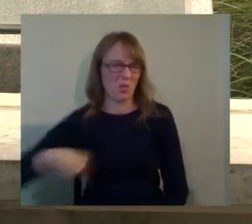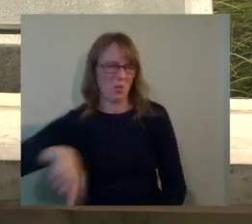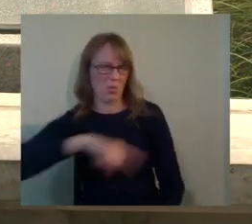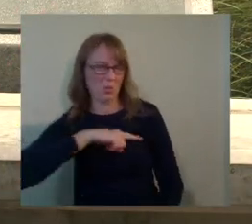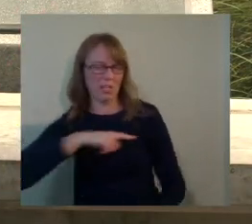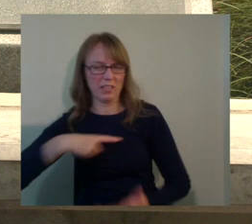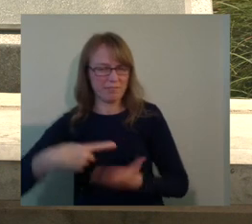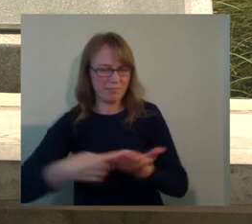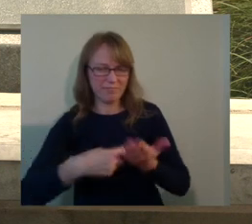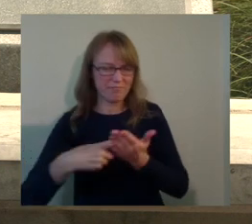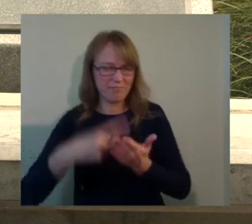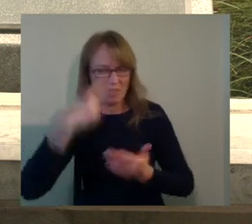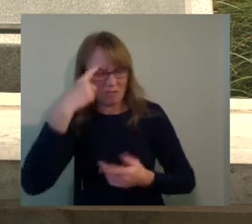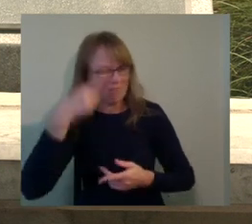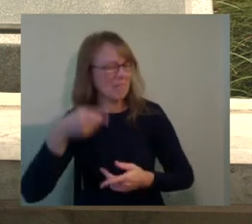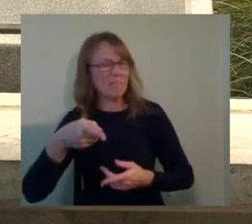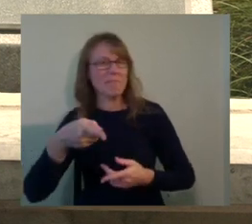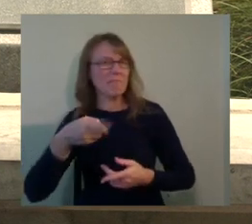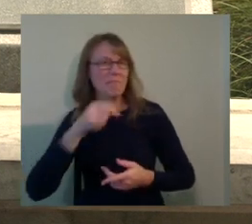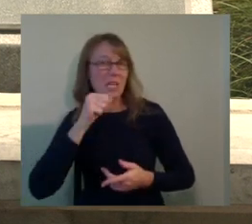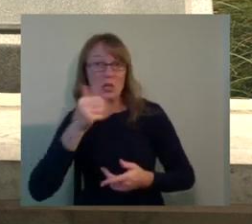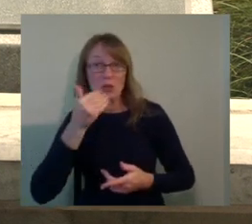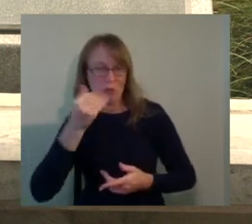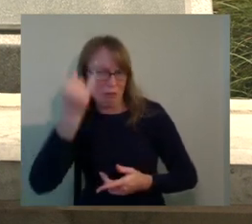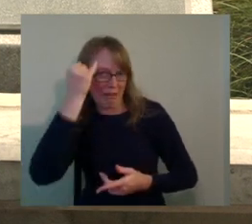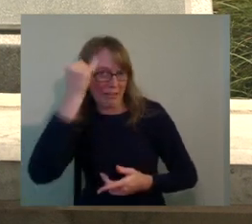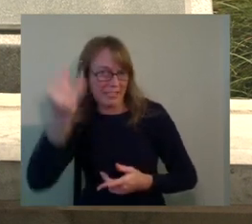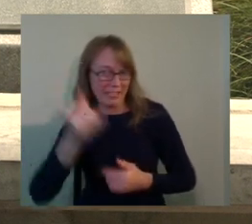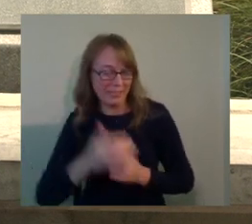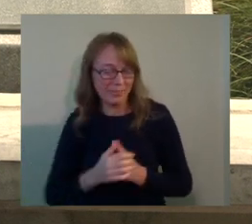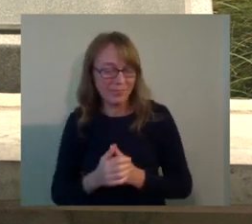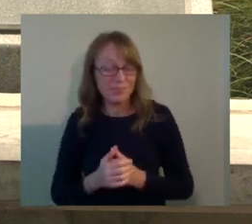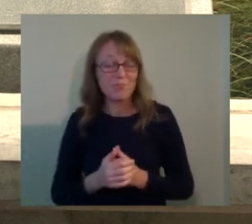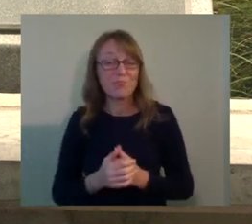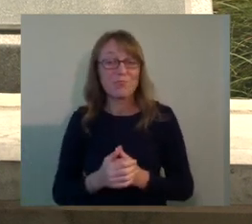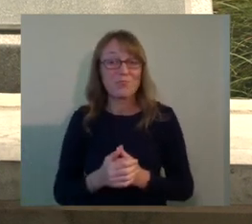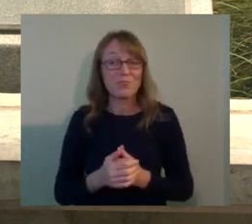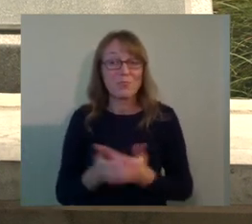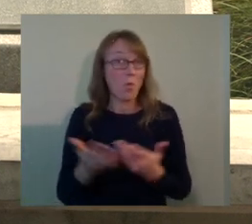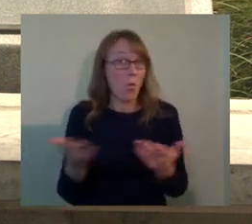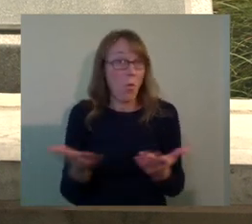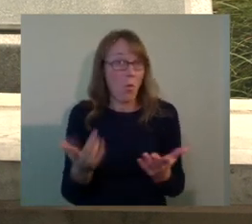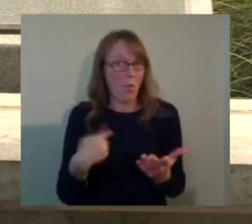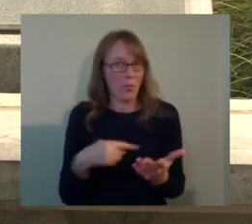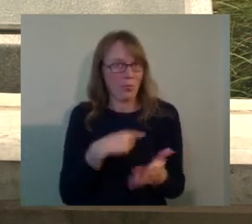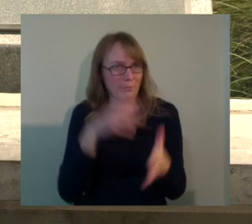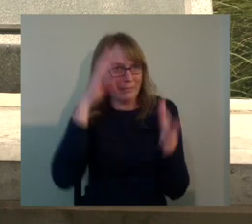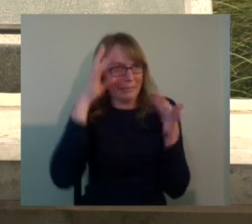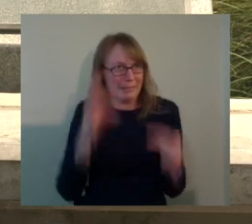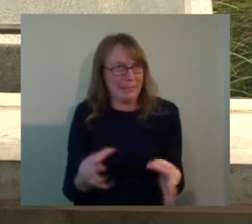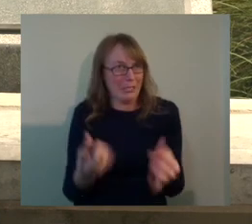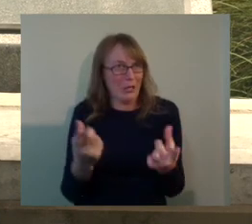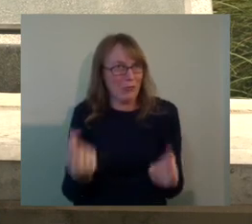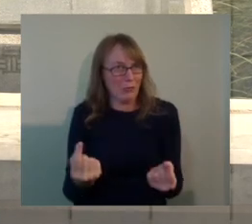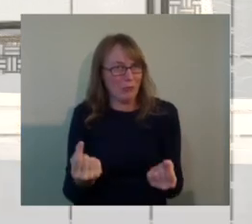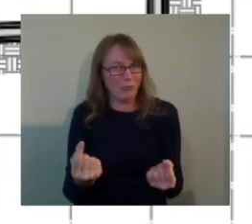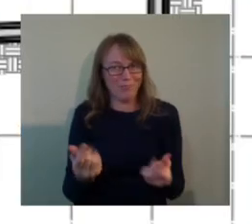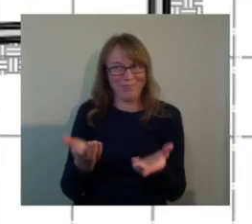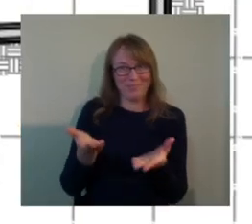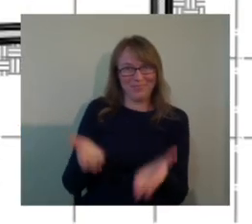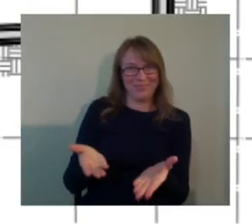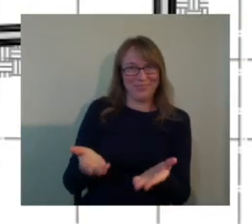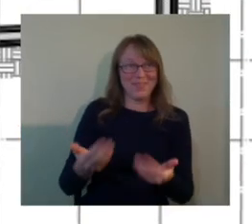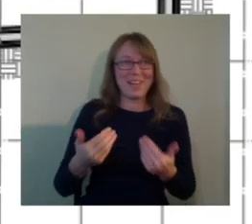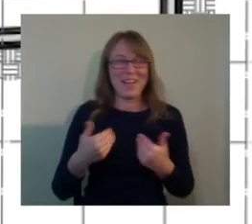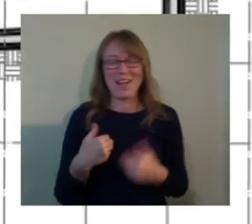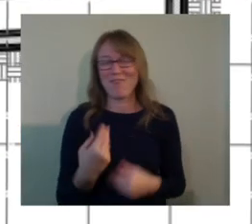not a very good idea. And so what was originally settled on is what you see today. And that is there are two slopes on